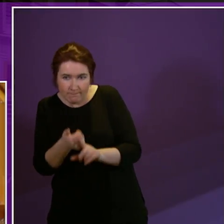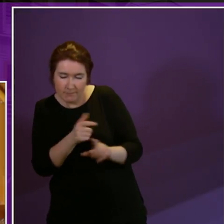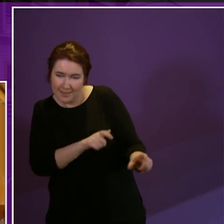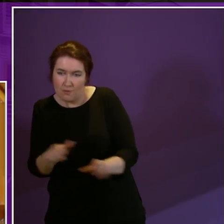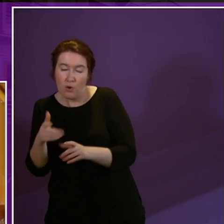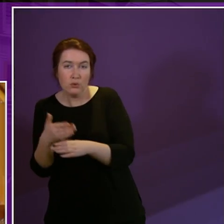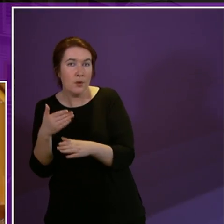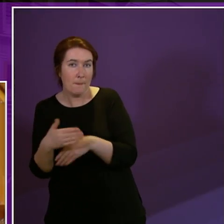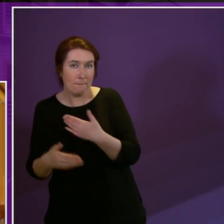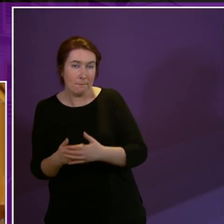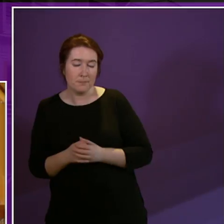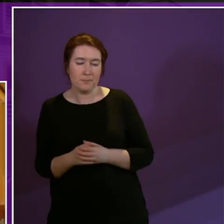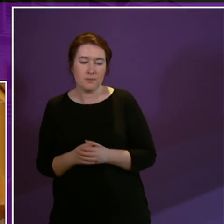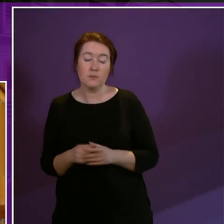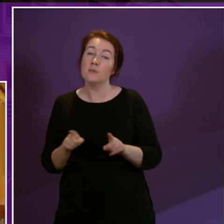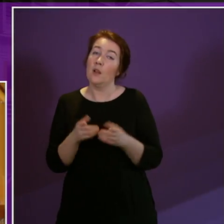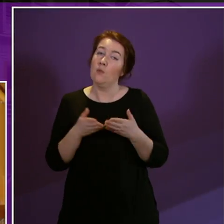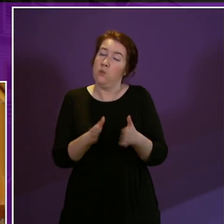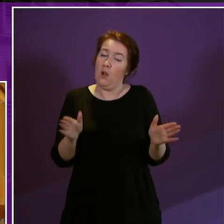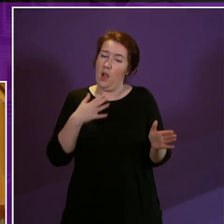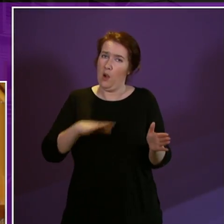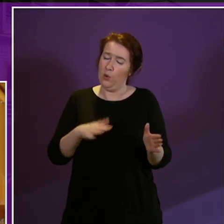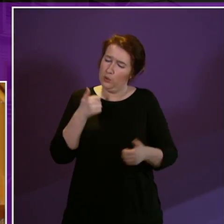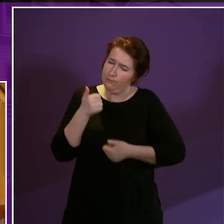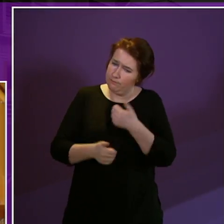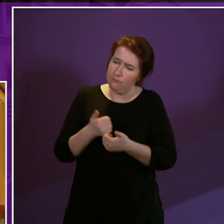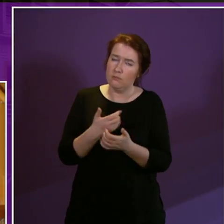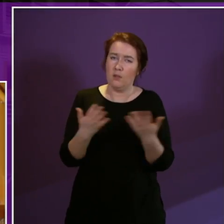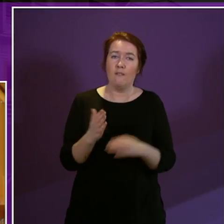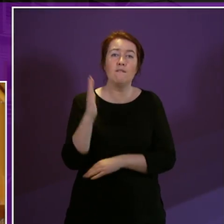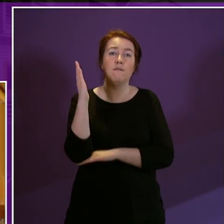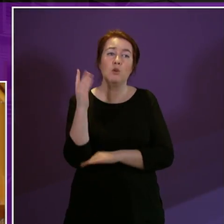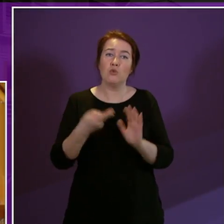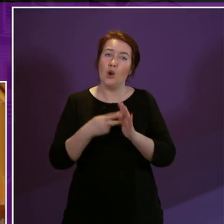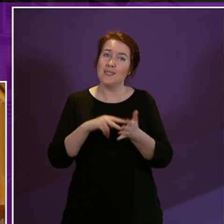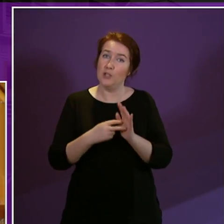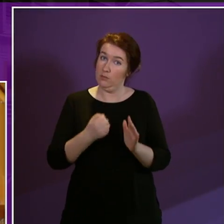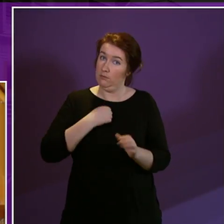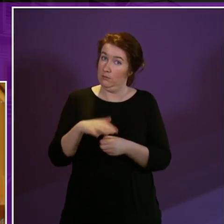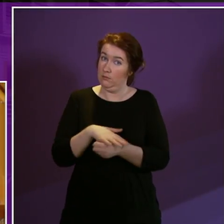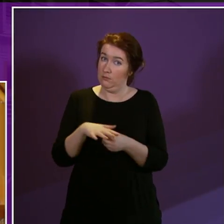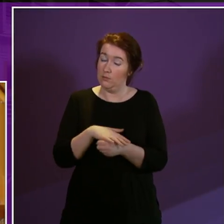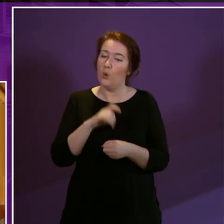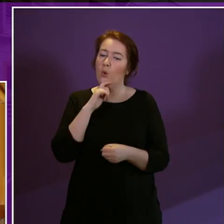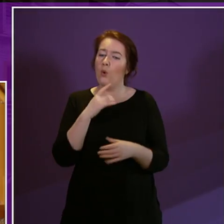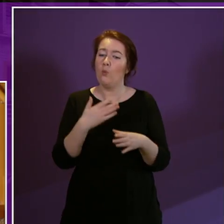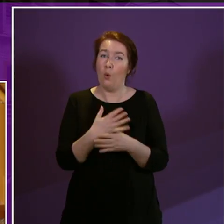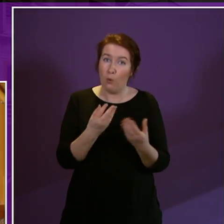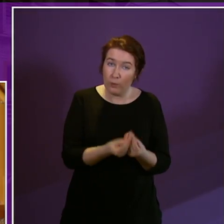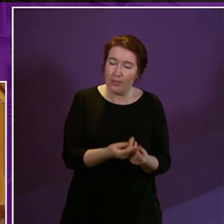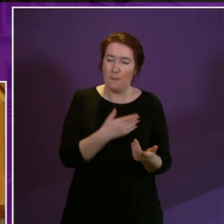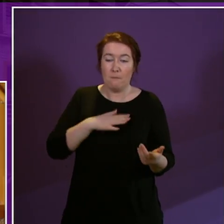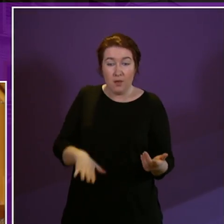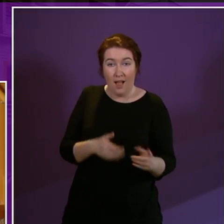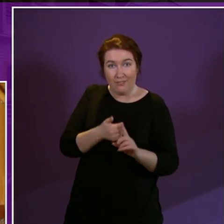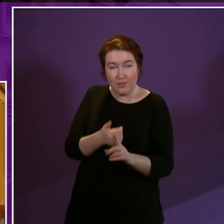employment more widely I'd like to pay tribute to the many voluntary organisations in my region who work with and on behalf of disabled